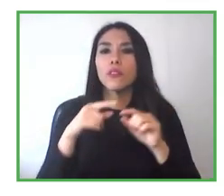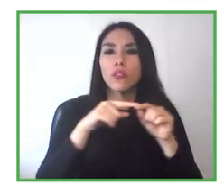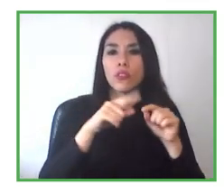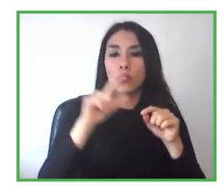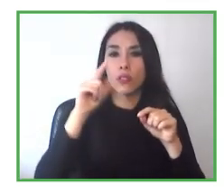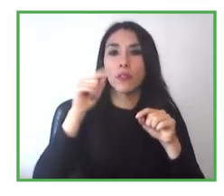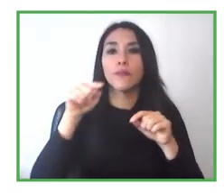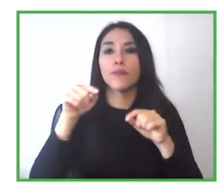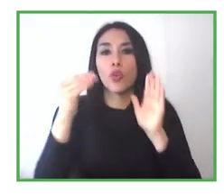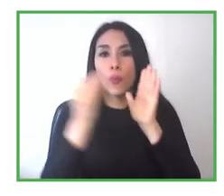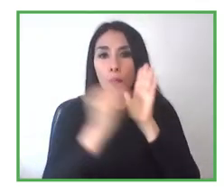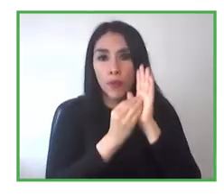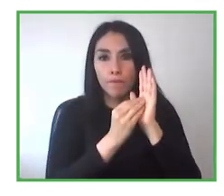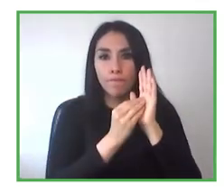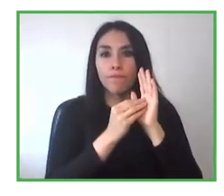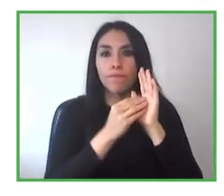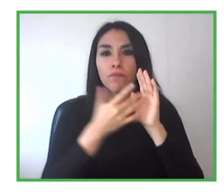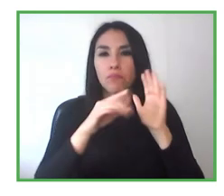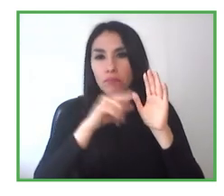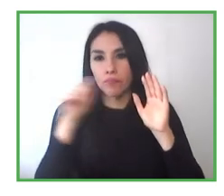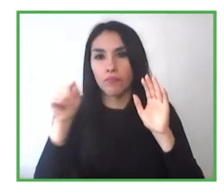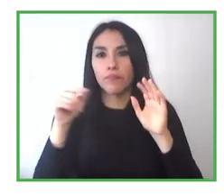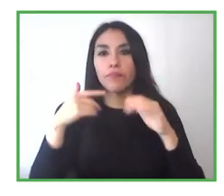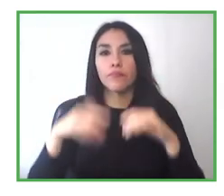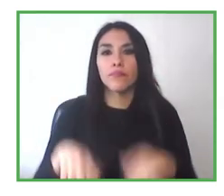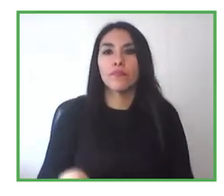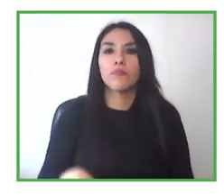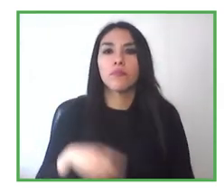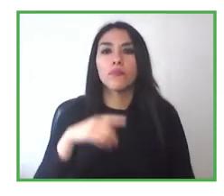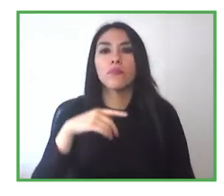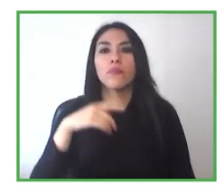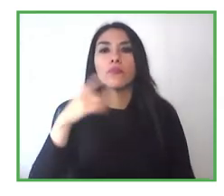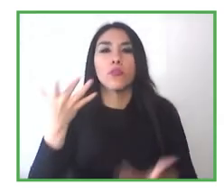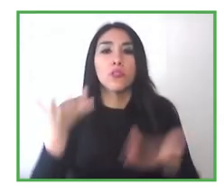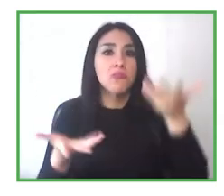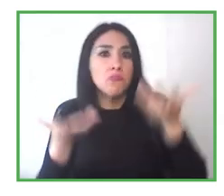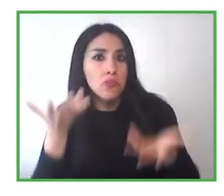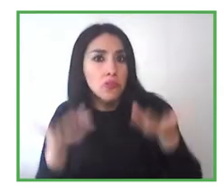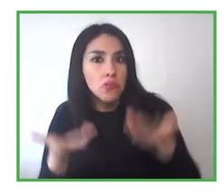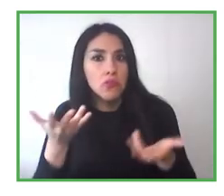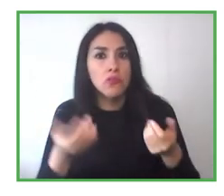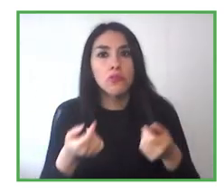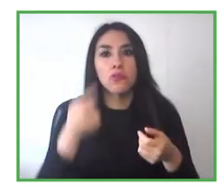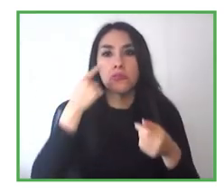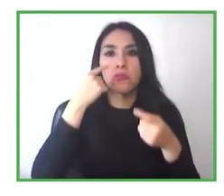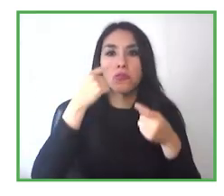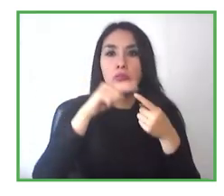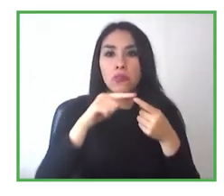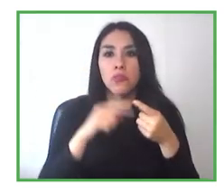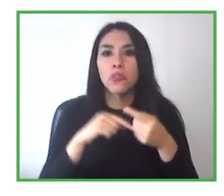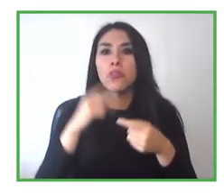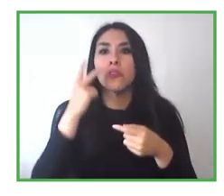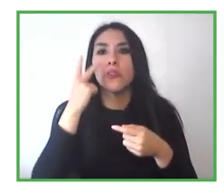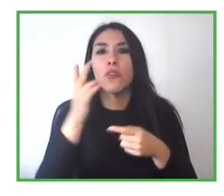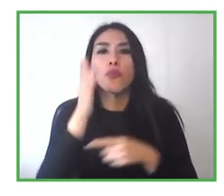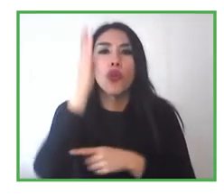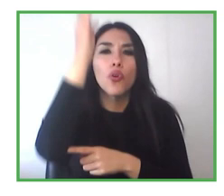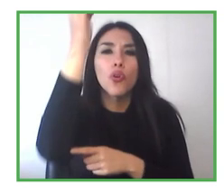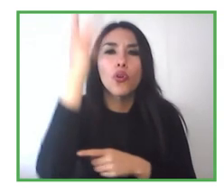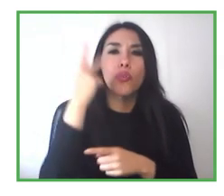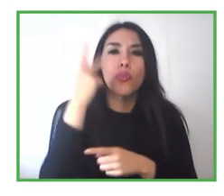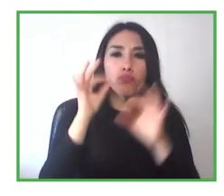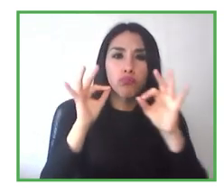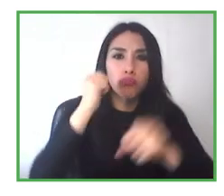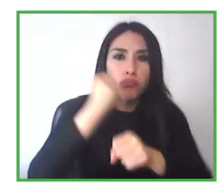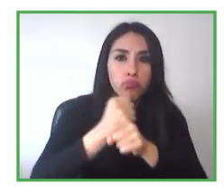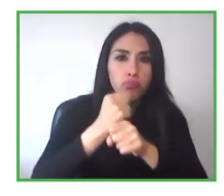which allows us to classify or compare. For example, the first monitoring, we match it with the second one. So